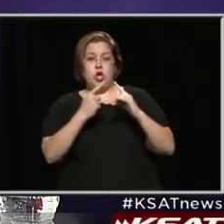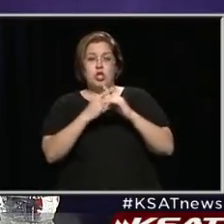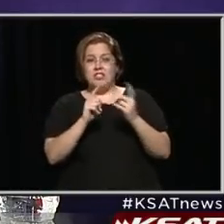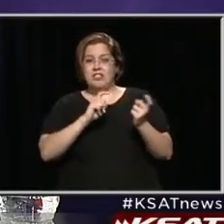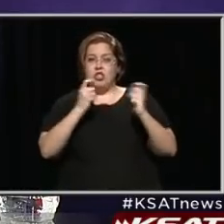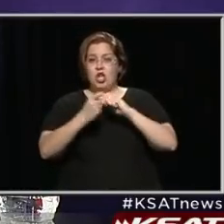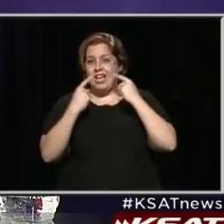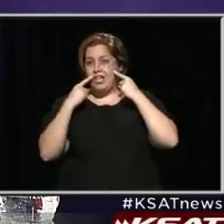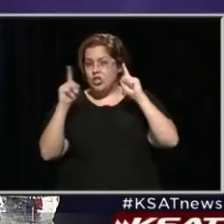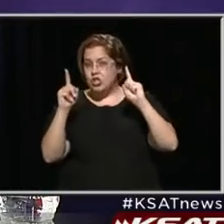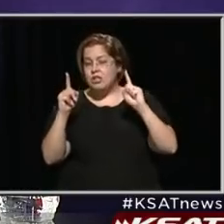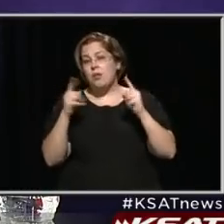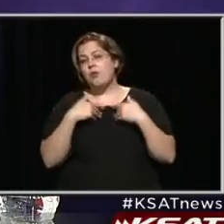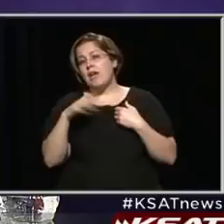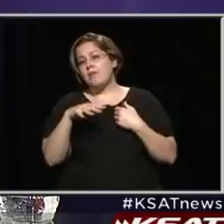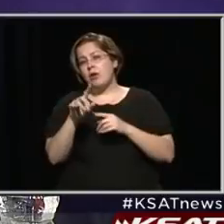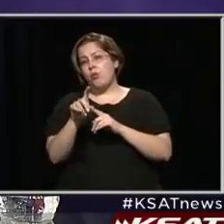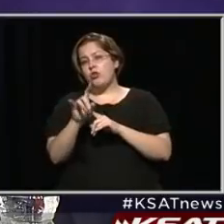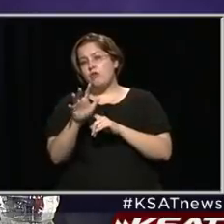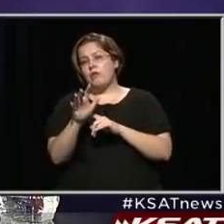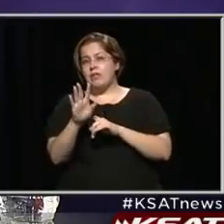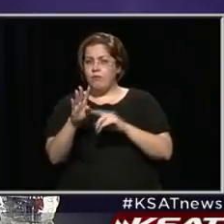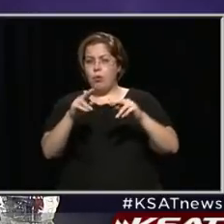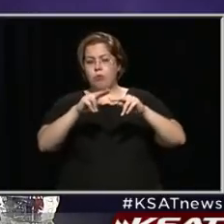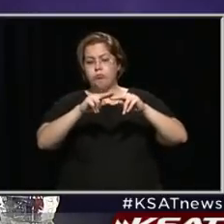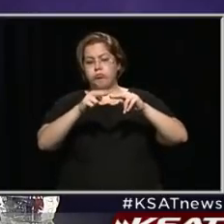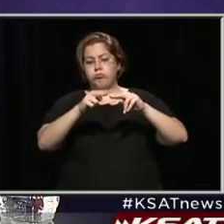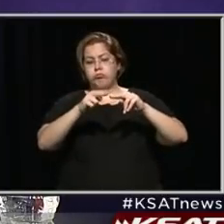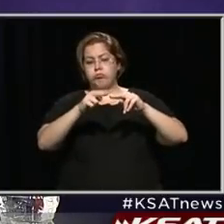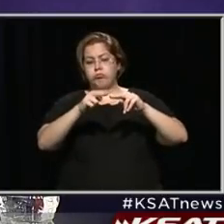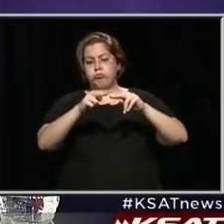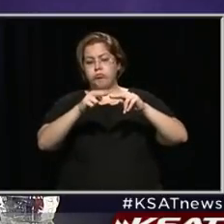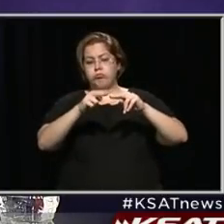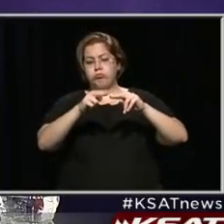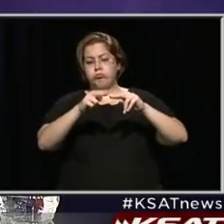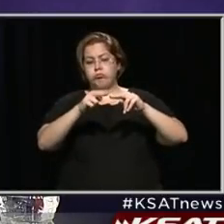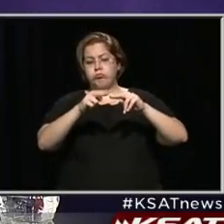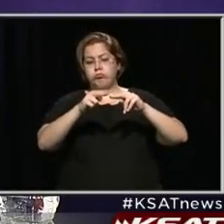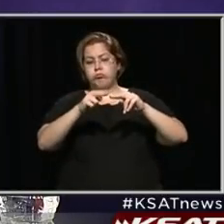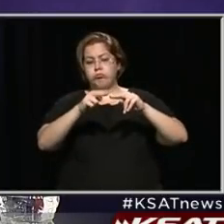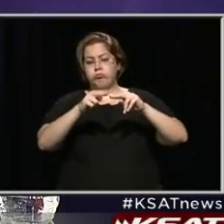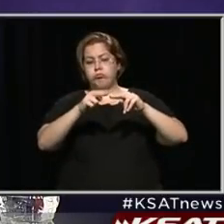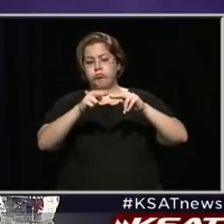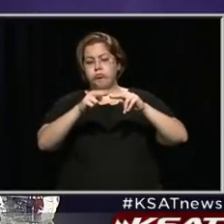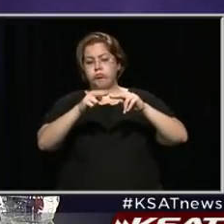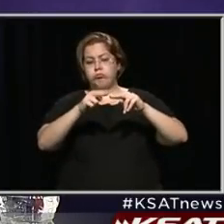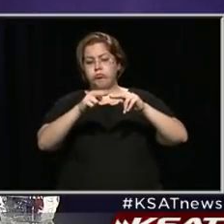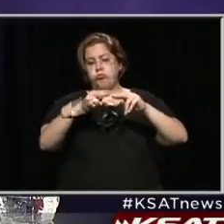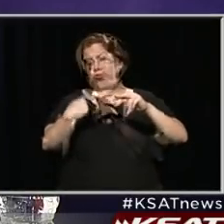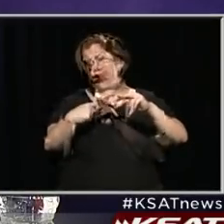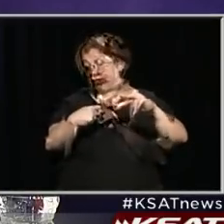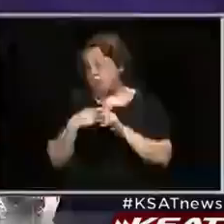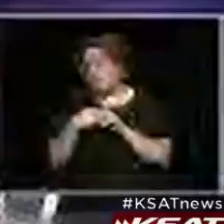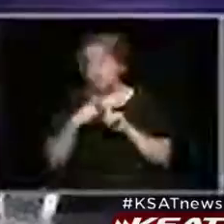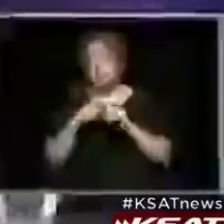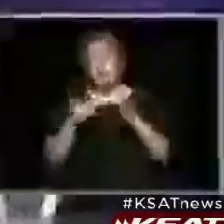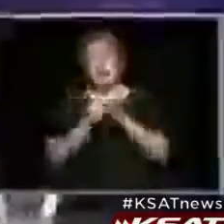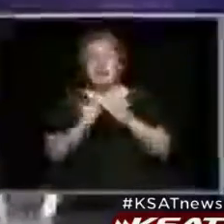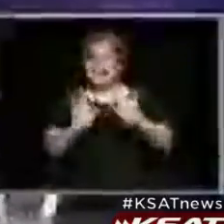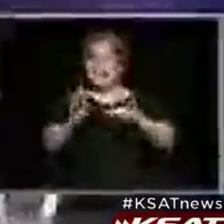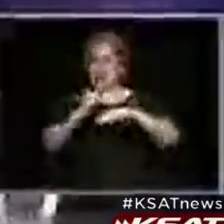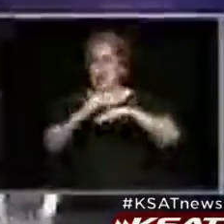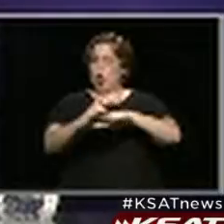But we've had about a 154 decline in people going in the hospital. Good, but again, too early.